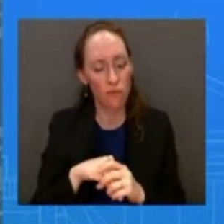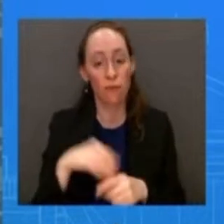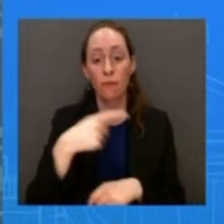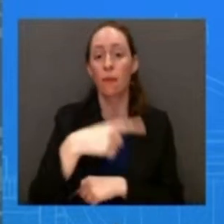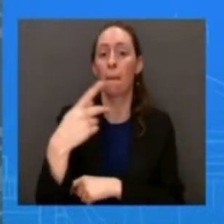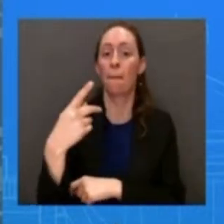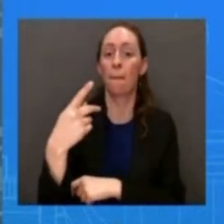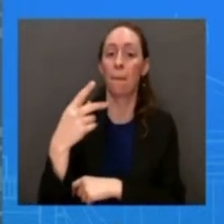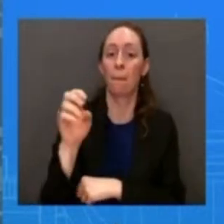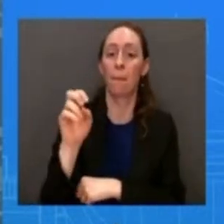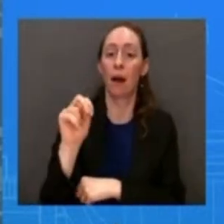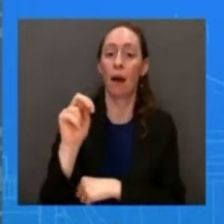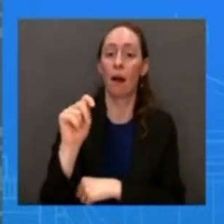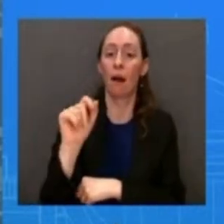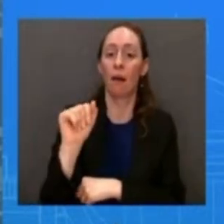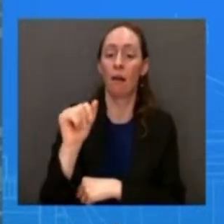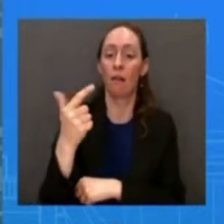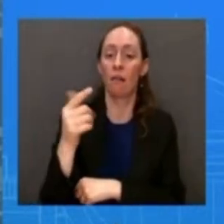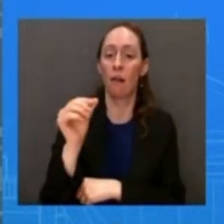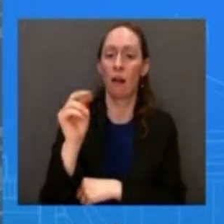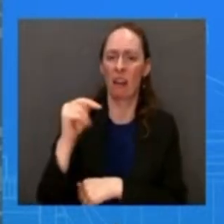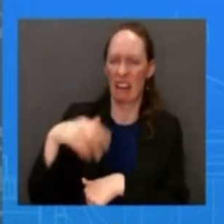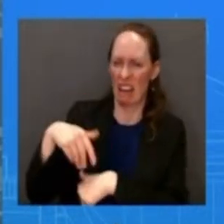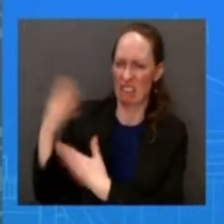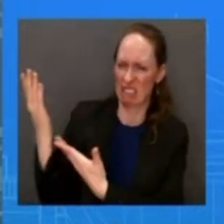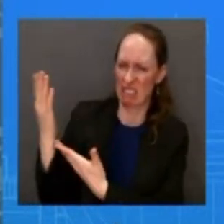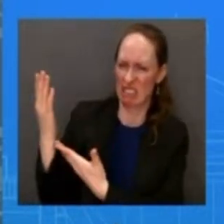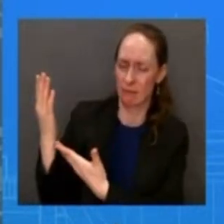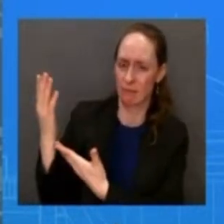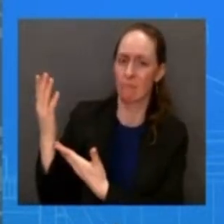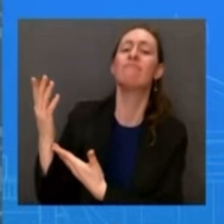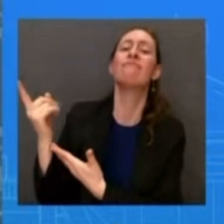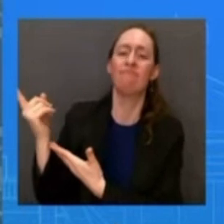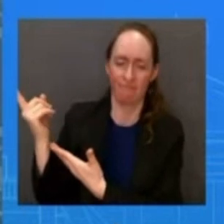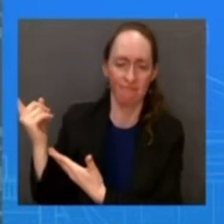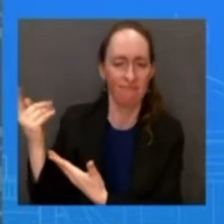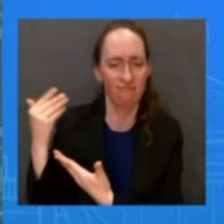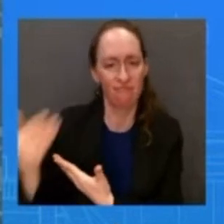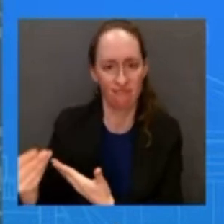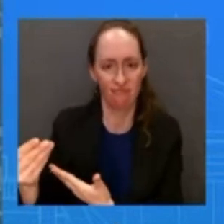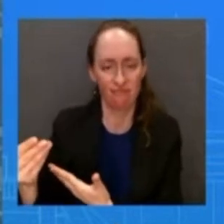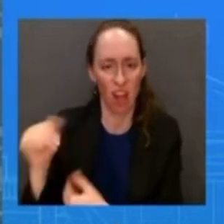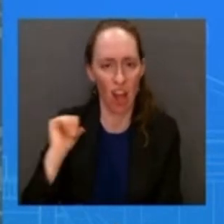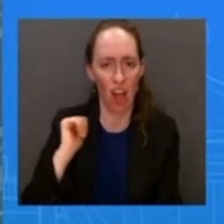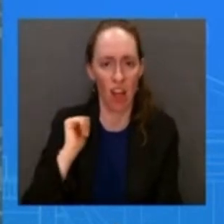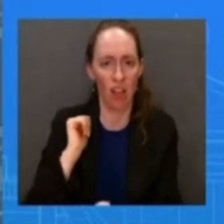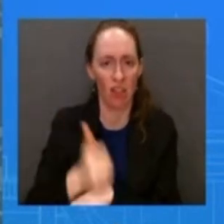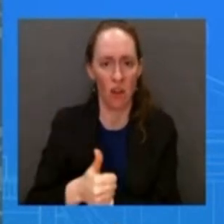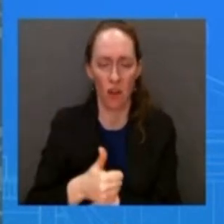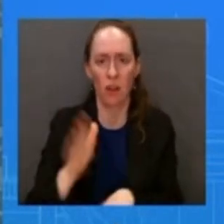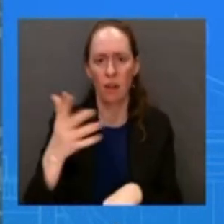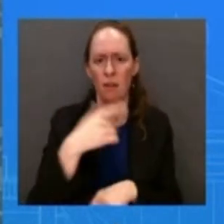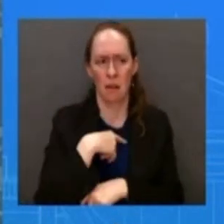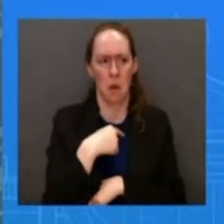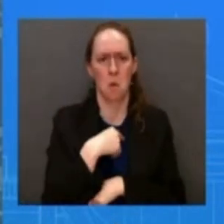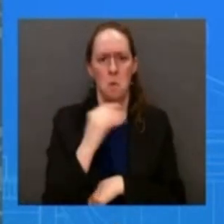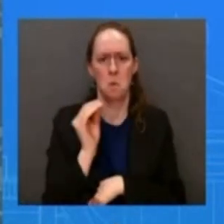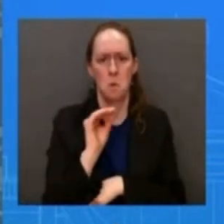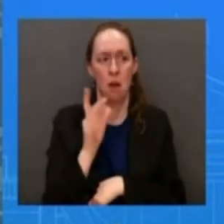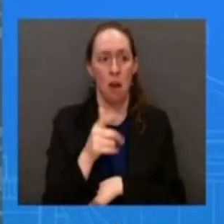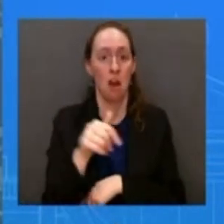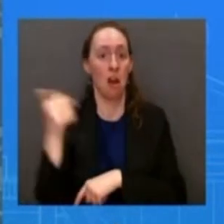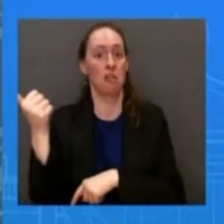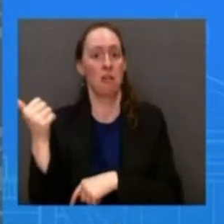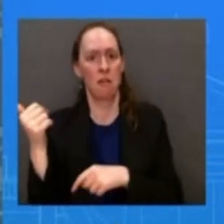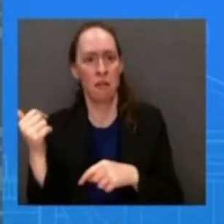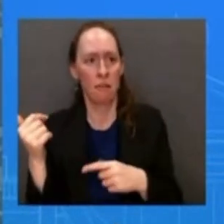uh i i don't have anything further beyond that on any uh other protocols or how it's uh how it's uh normally